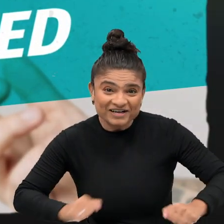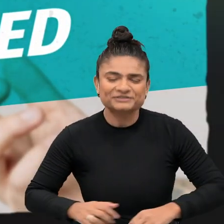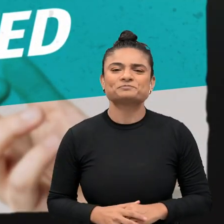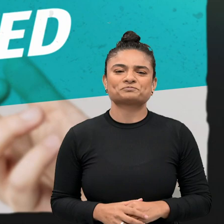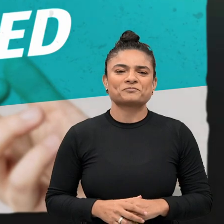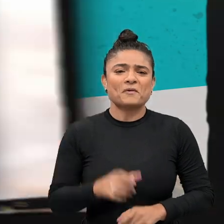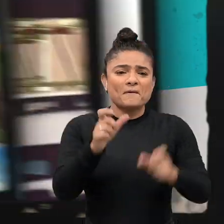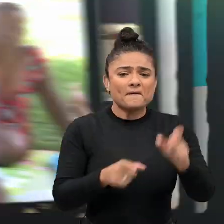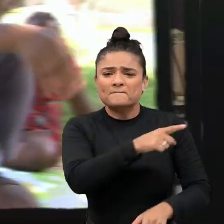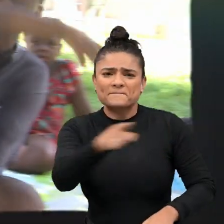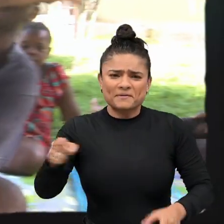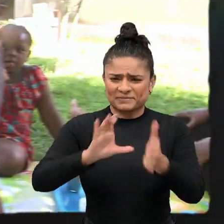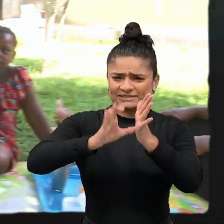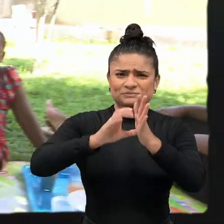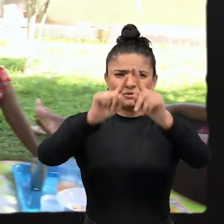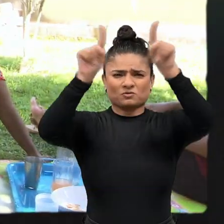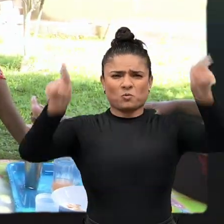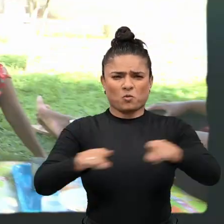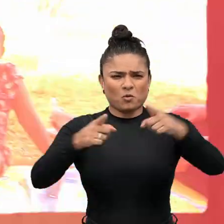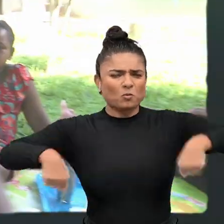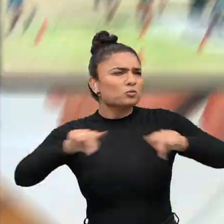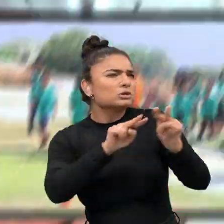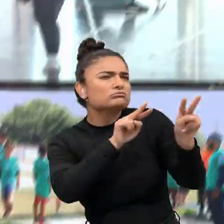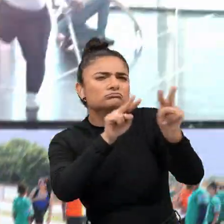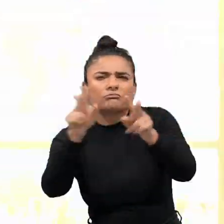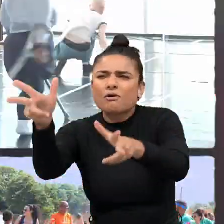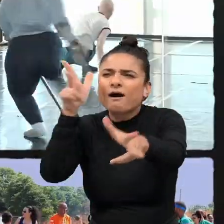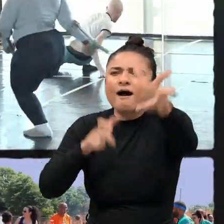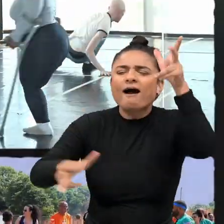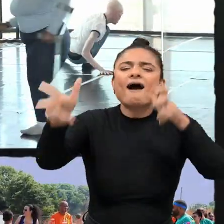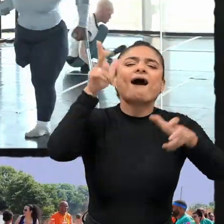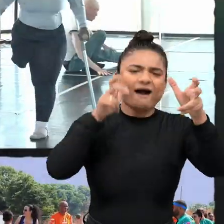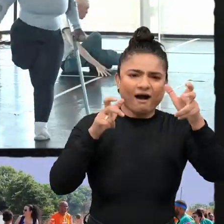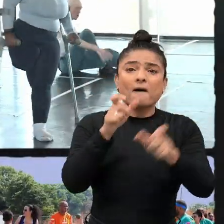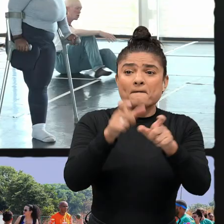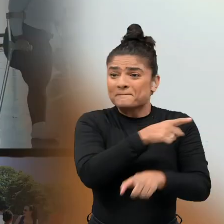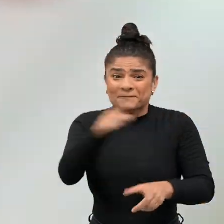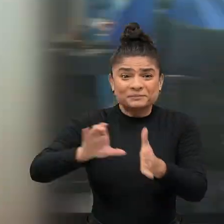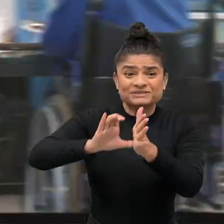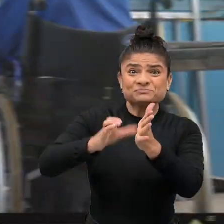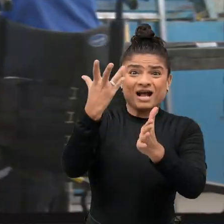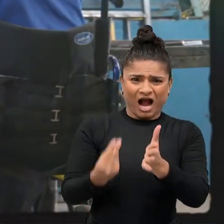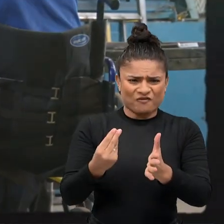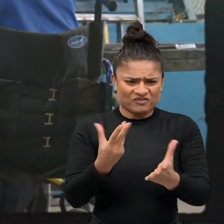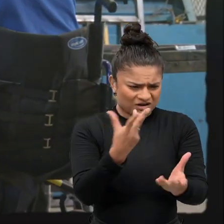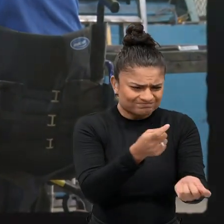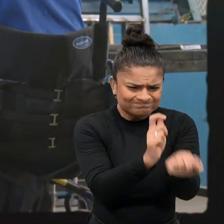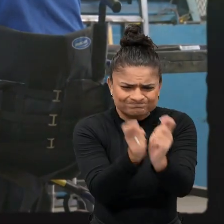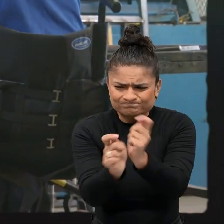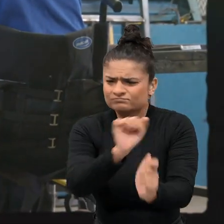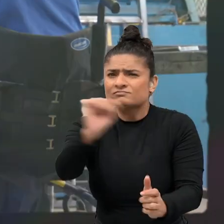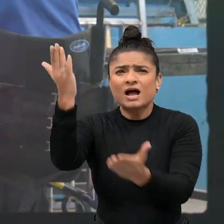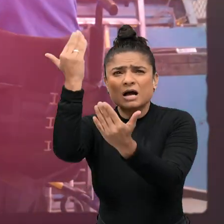Activated, your window into how we can change the way in which we aspire for persons with disabilities. How we change our